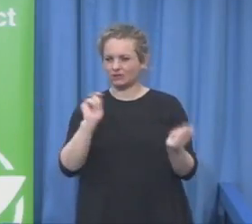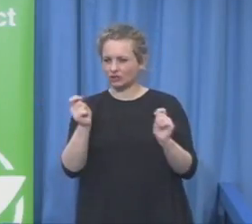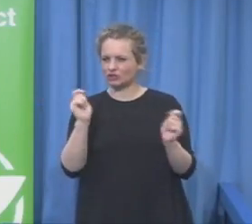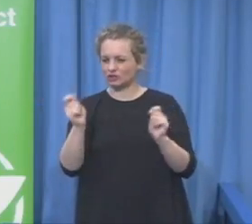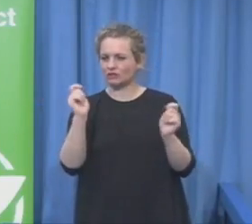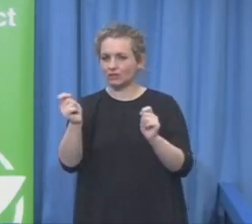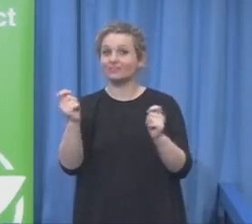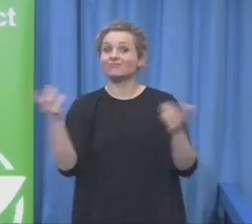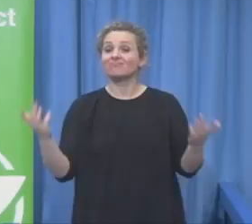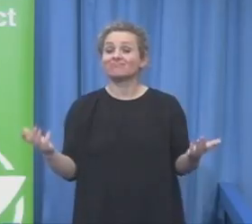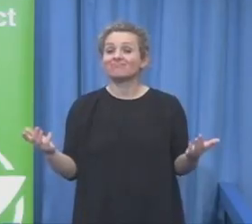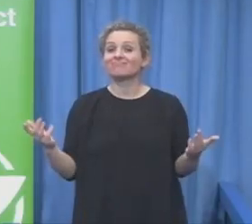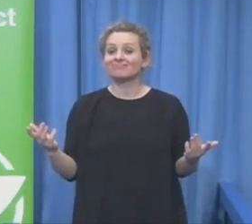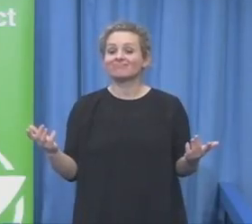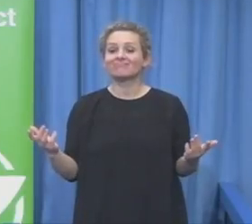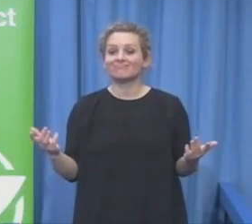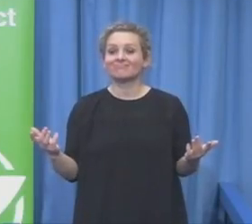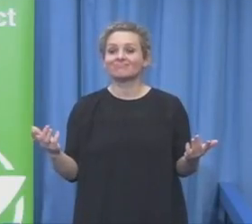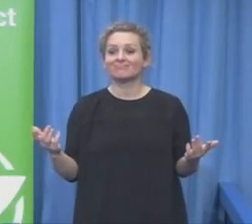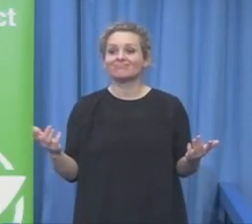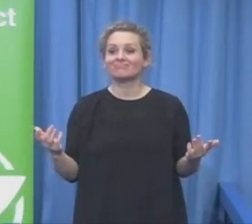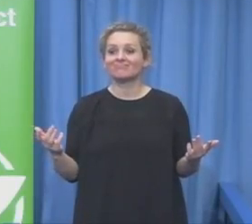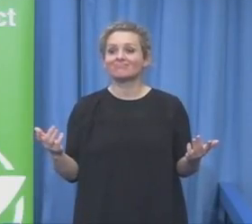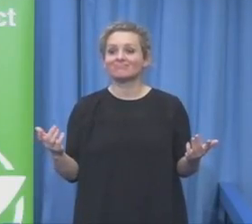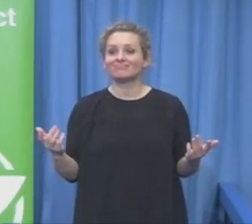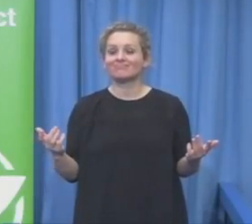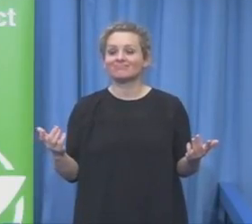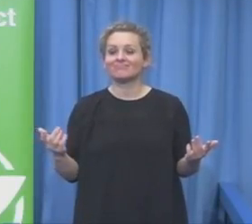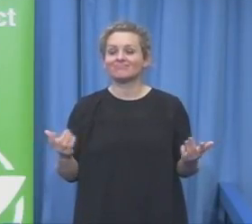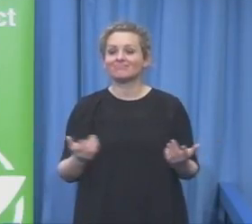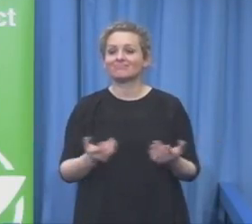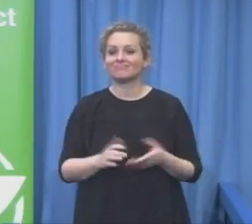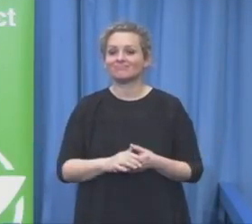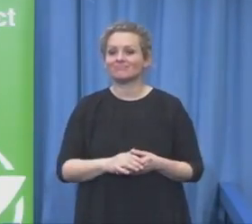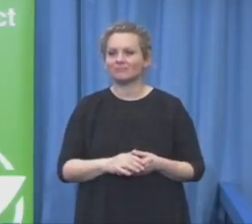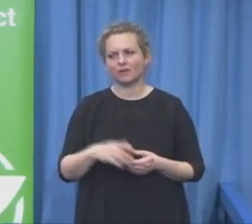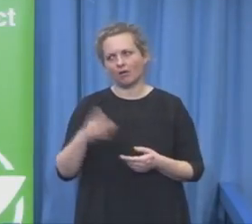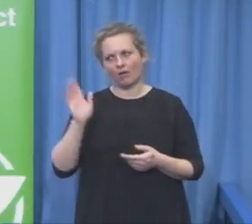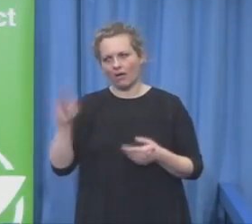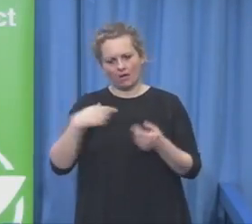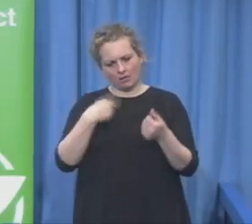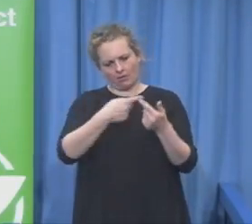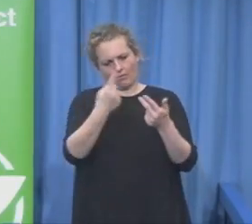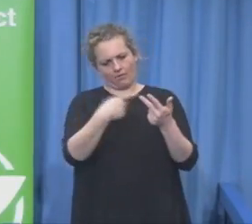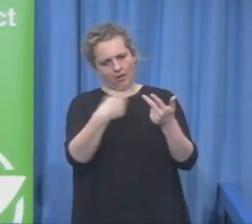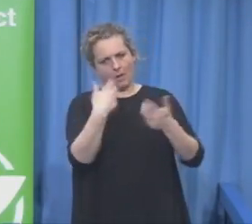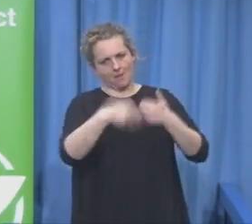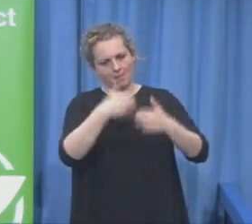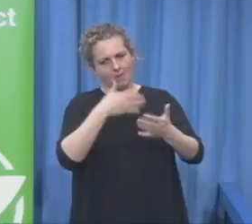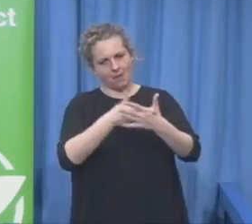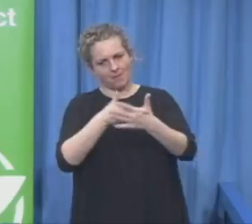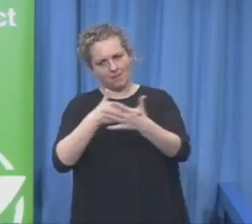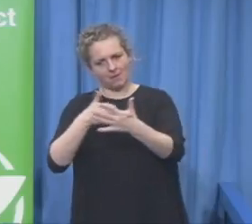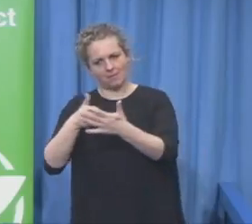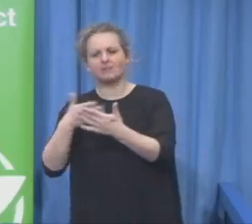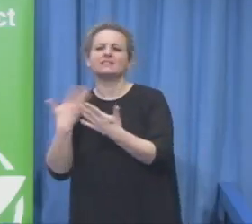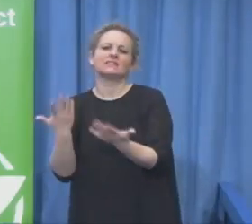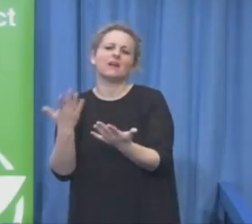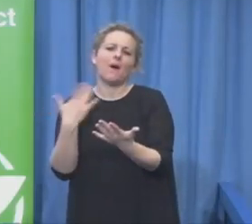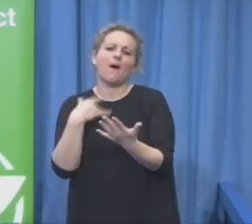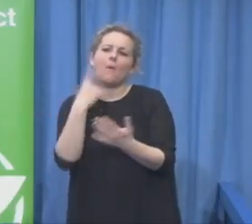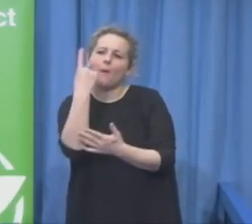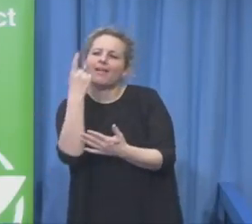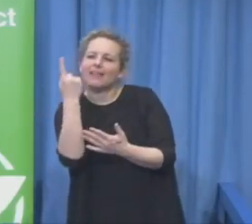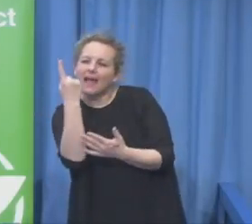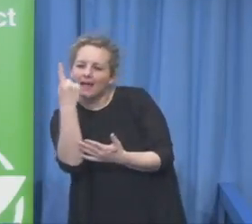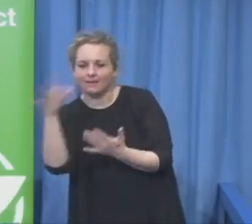barriers. I would like to point out one in particular which I guess is not